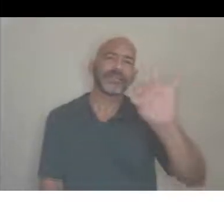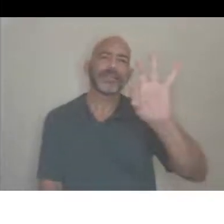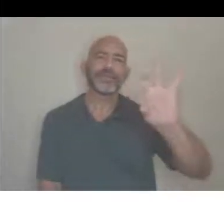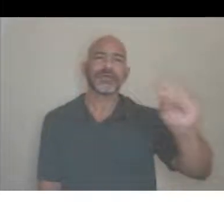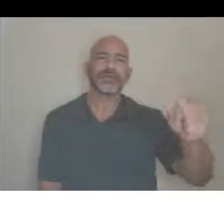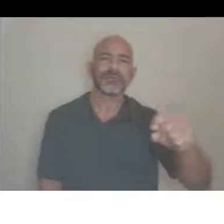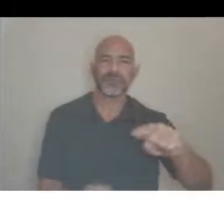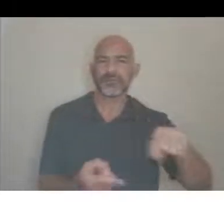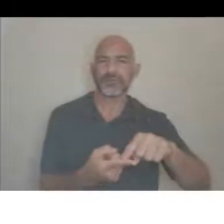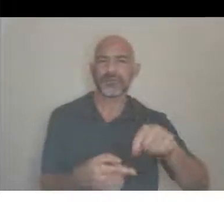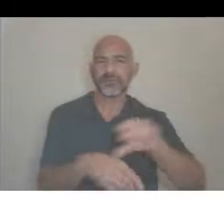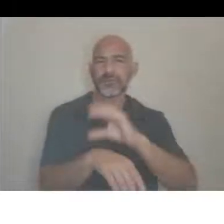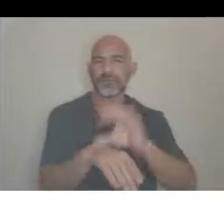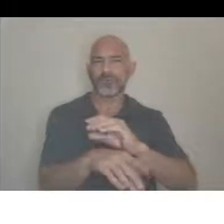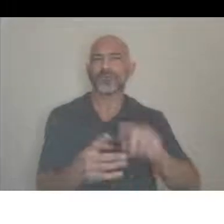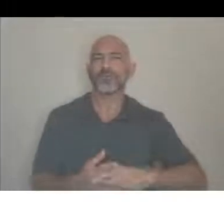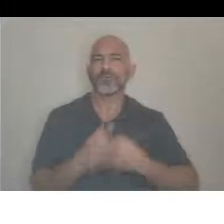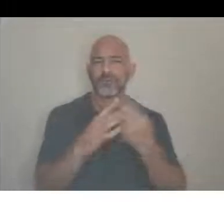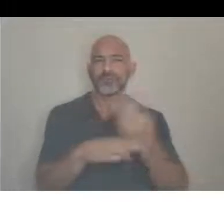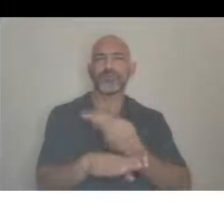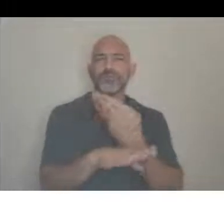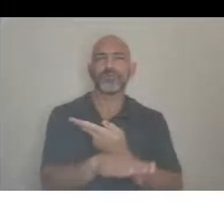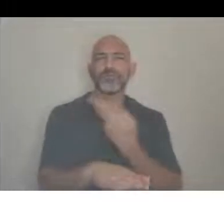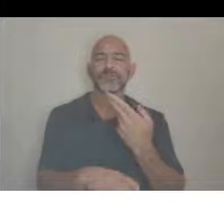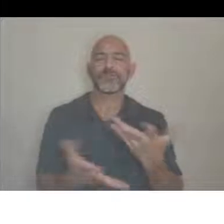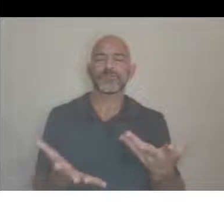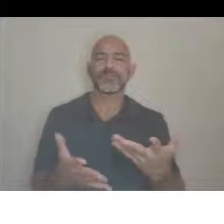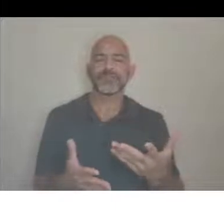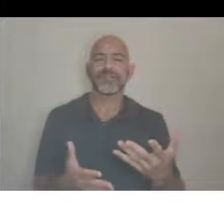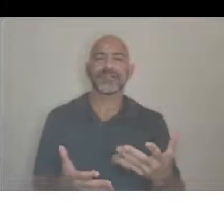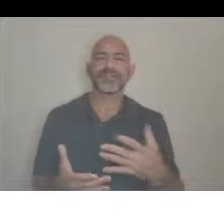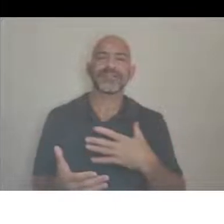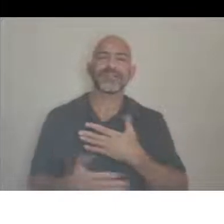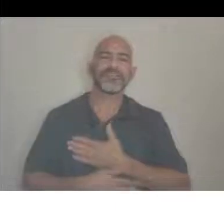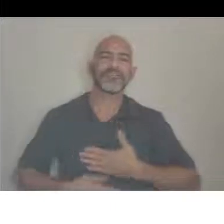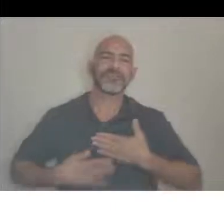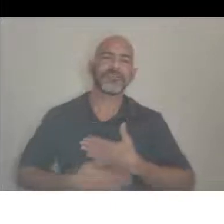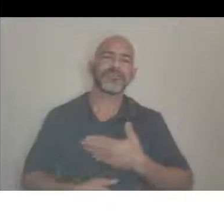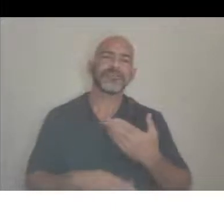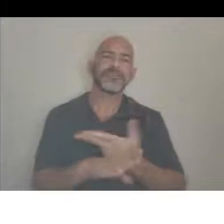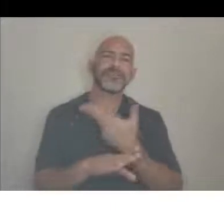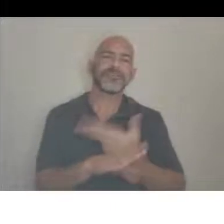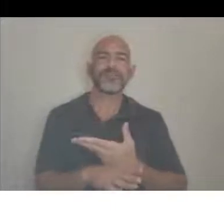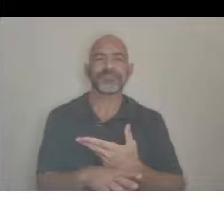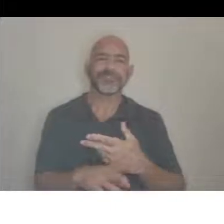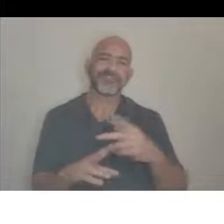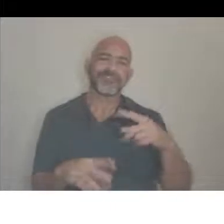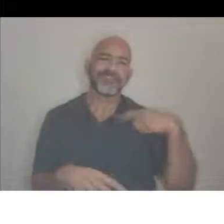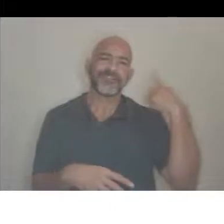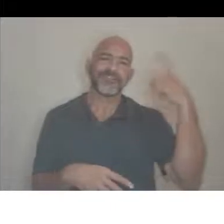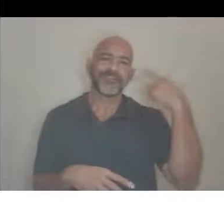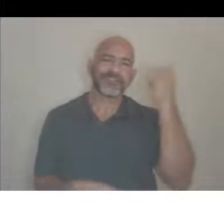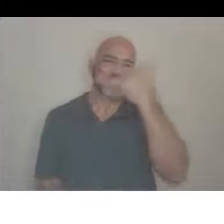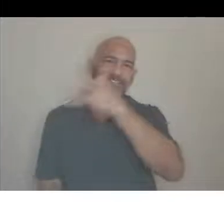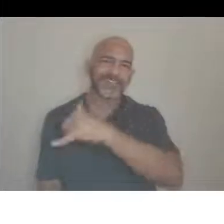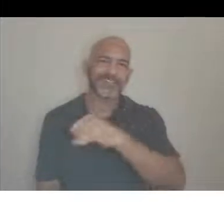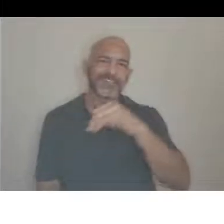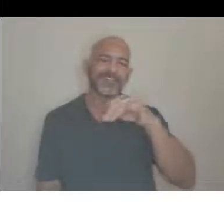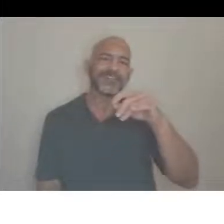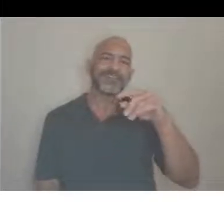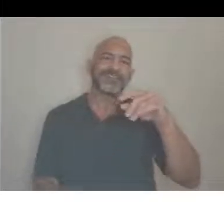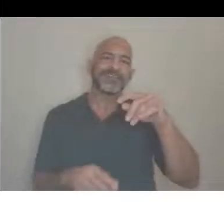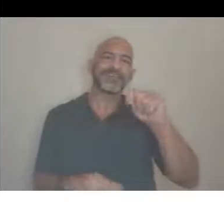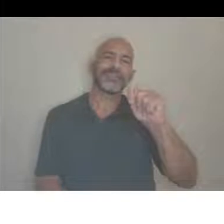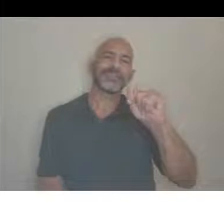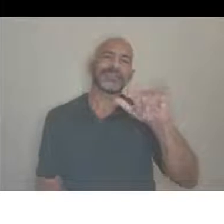typefaces that were, you know, cursive or looked like they're written in chalk